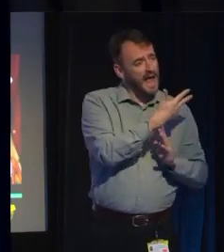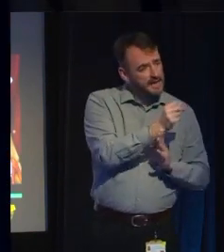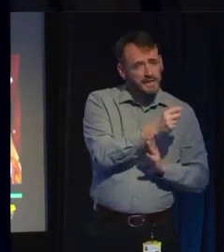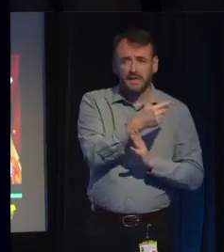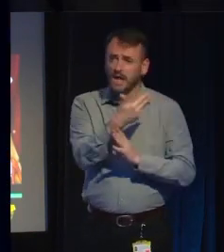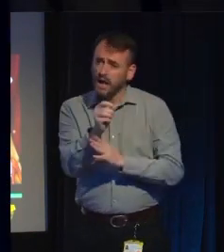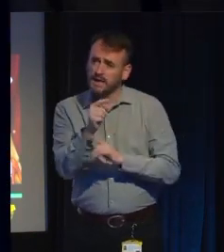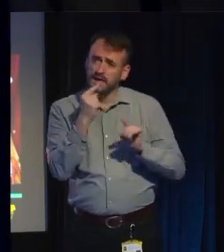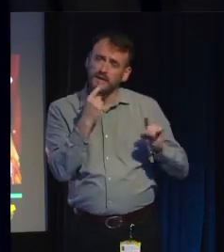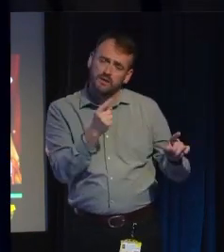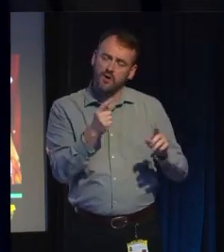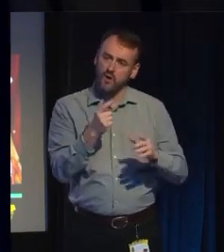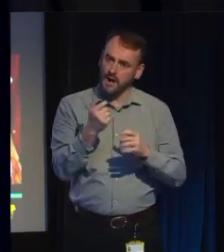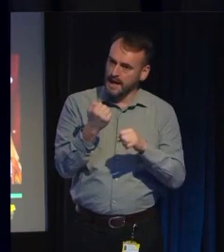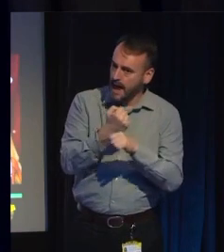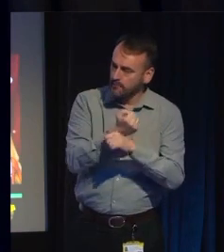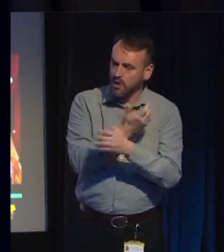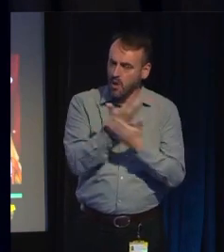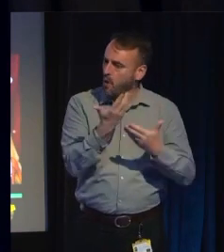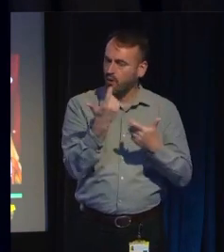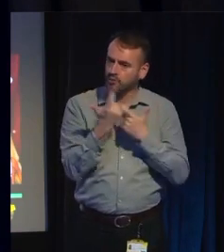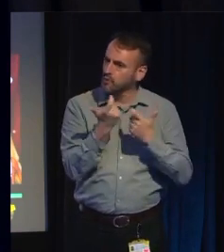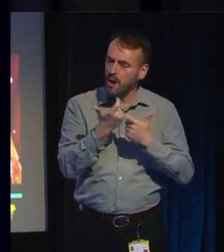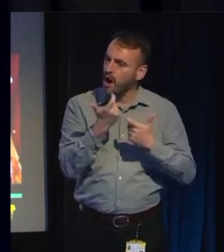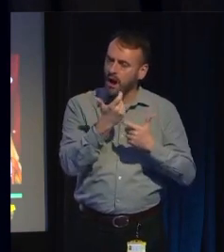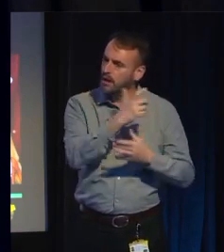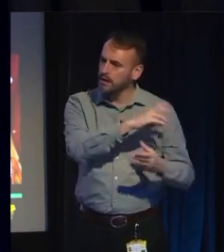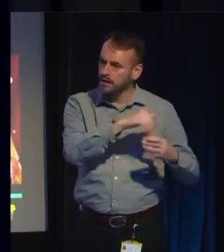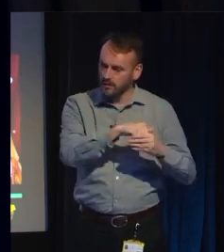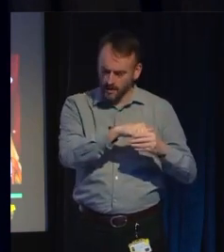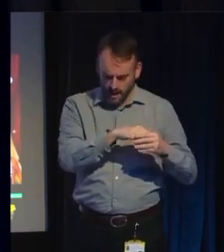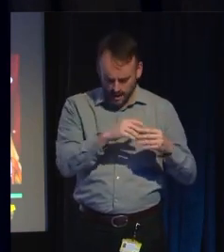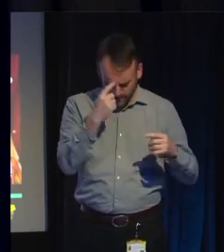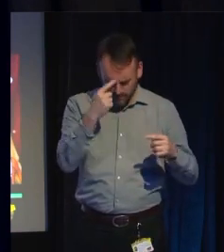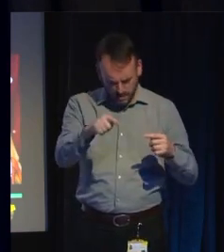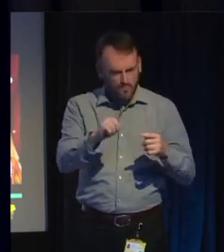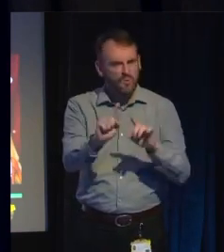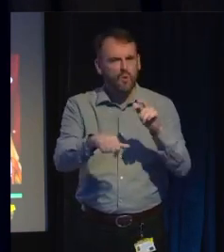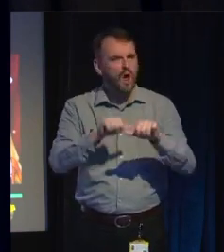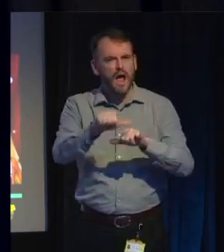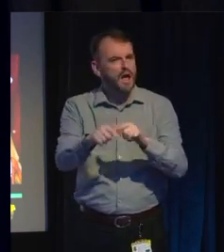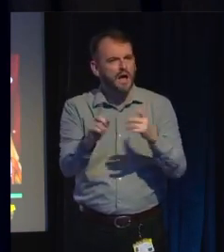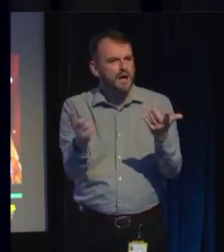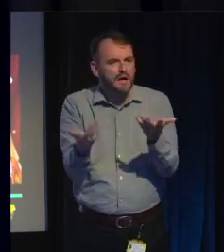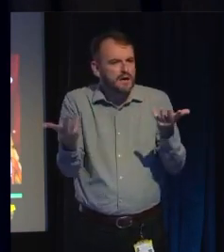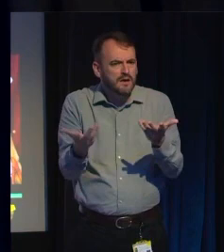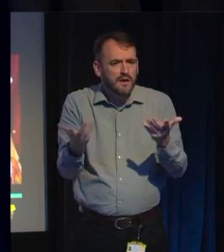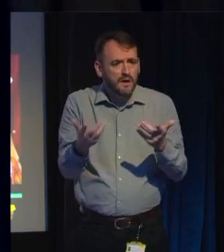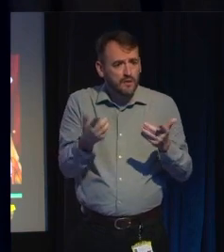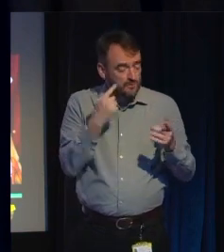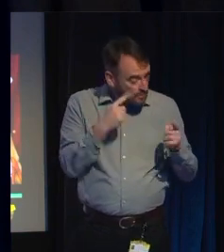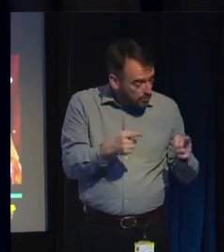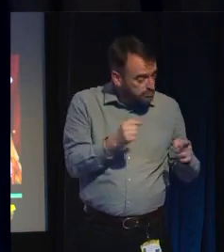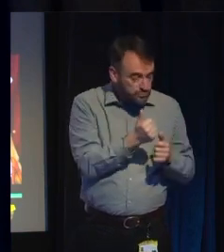And so looking back, you kind of think, well, what happened? You might have expected comedy in games to go from strength to strength,